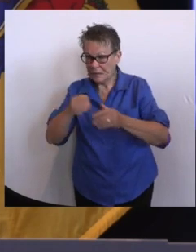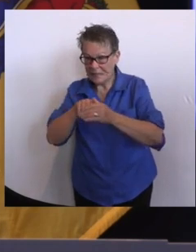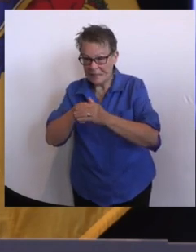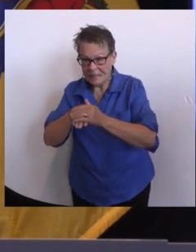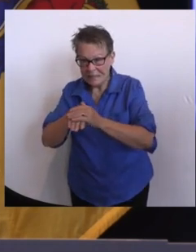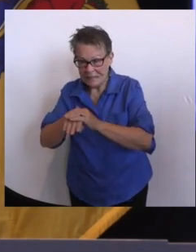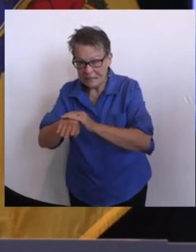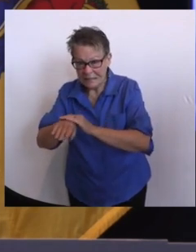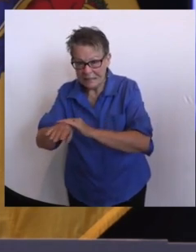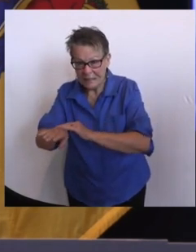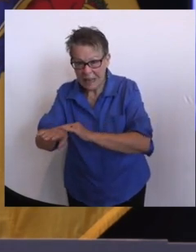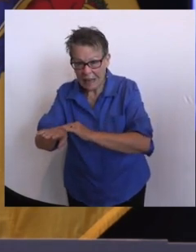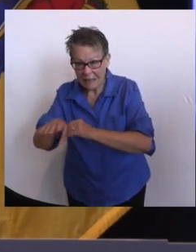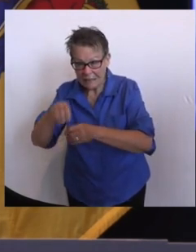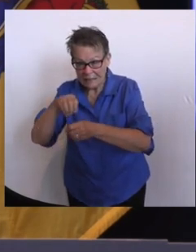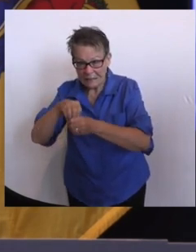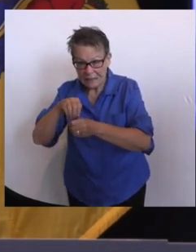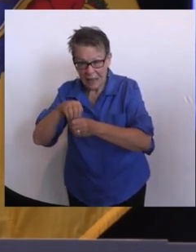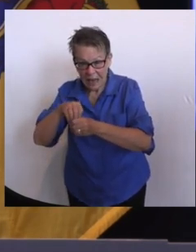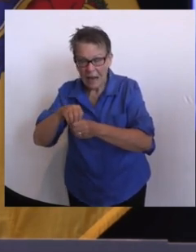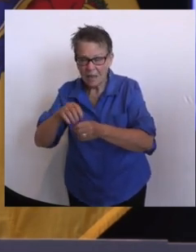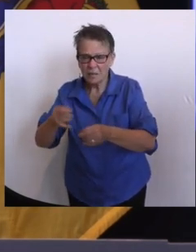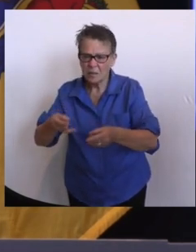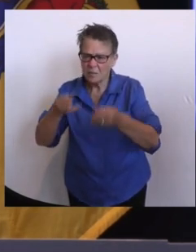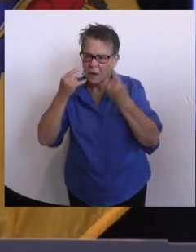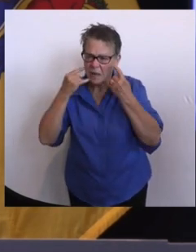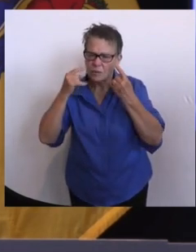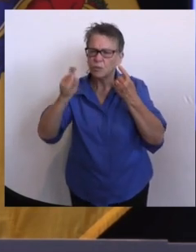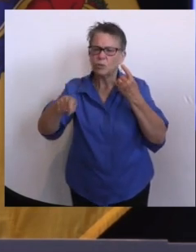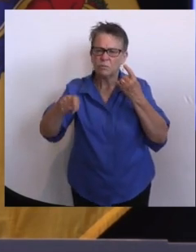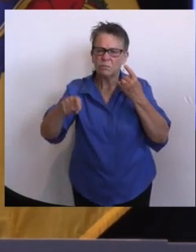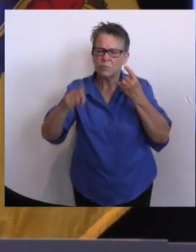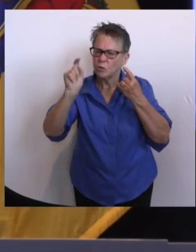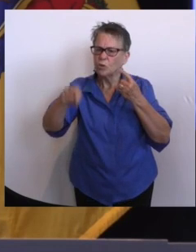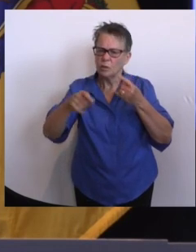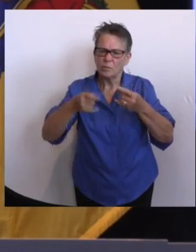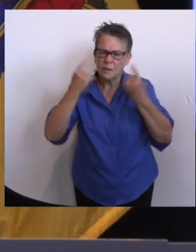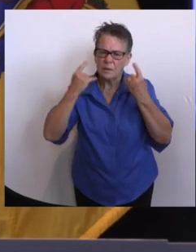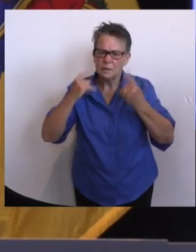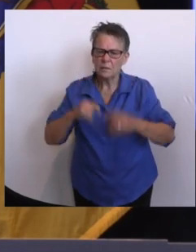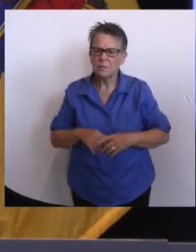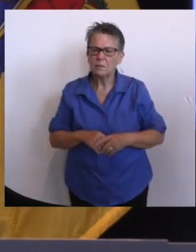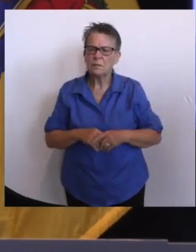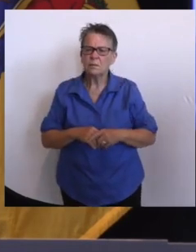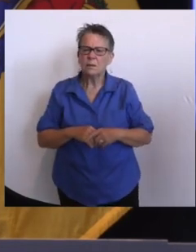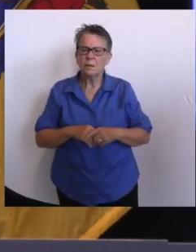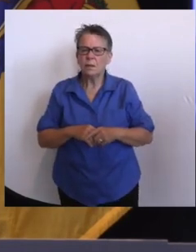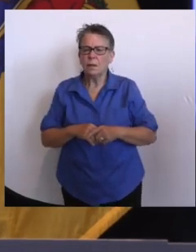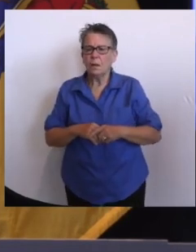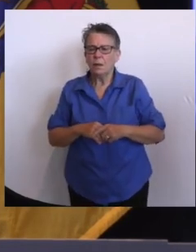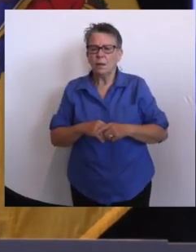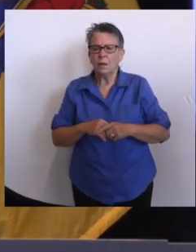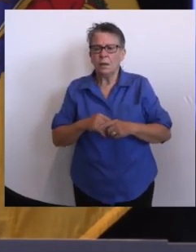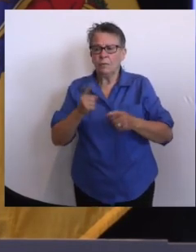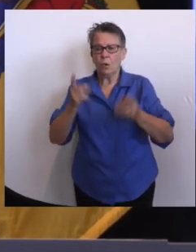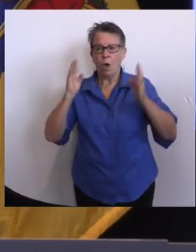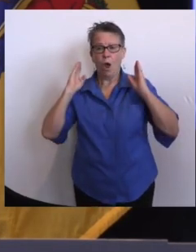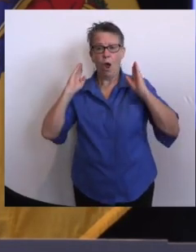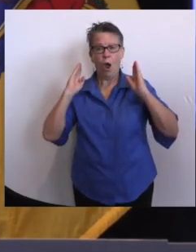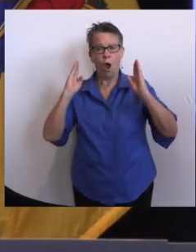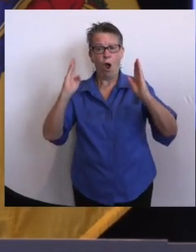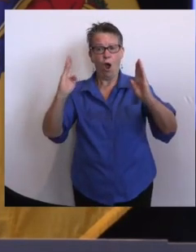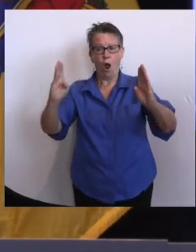especially, it's one thing if you're walking down a hallway and there's nobody near you, that to me is a different,